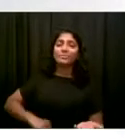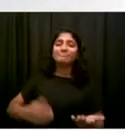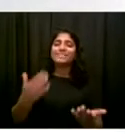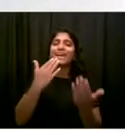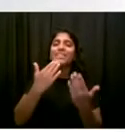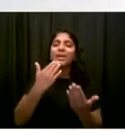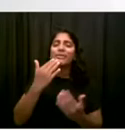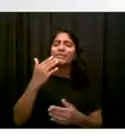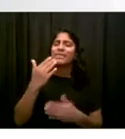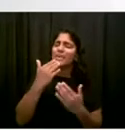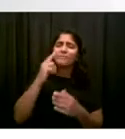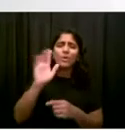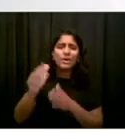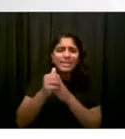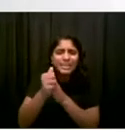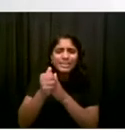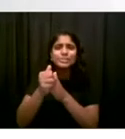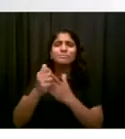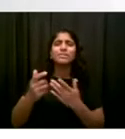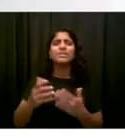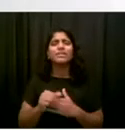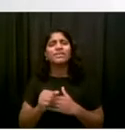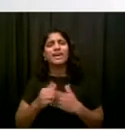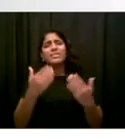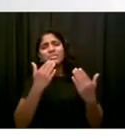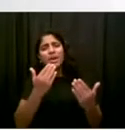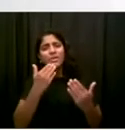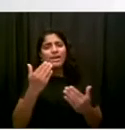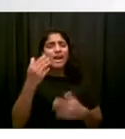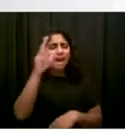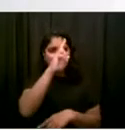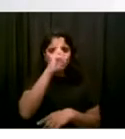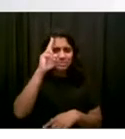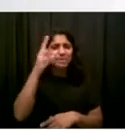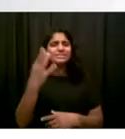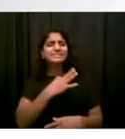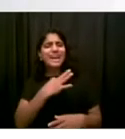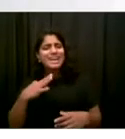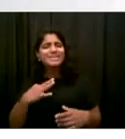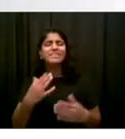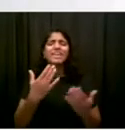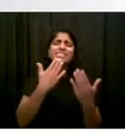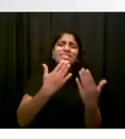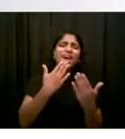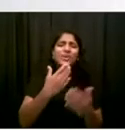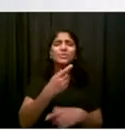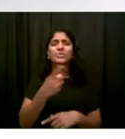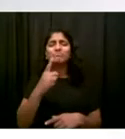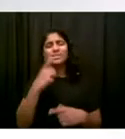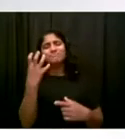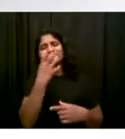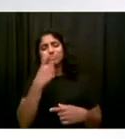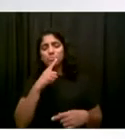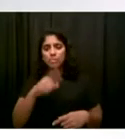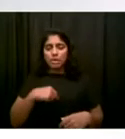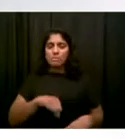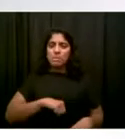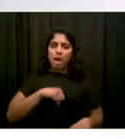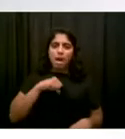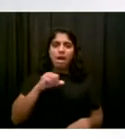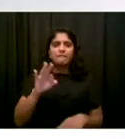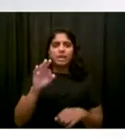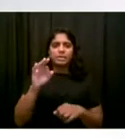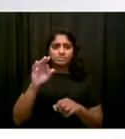so proud, not only that we're at 1 million vaccinations, but even more importantly, sir, you've talked throughout about